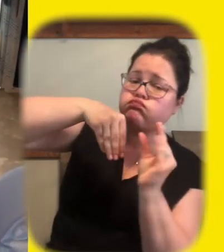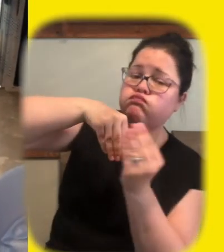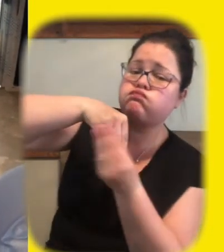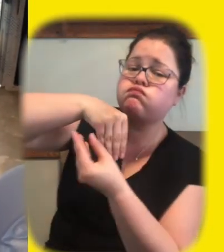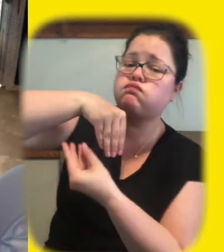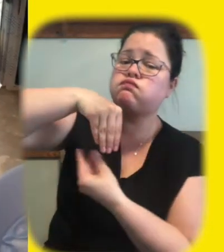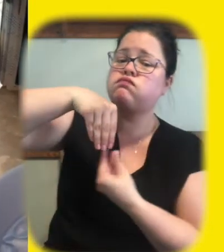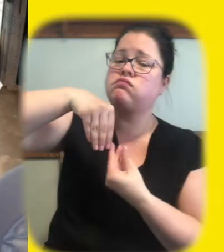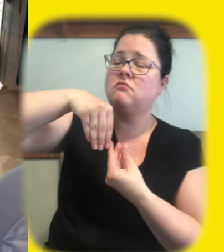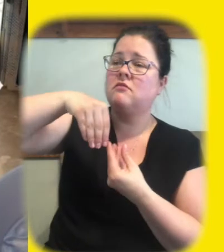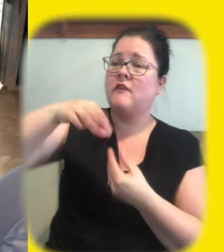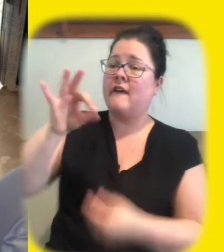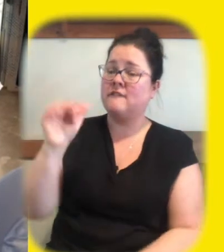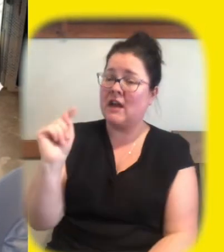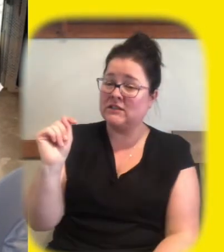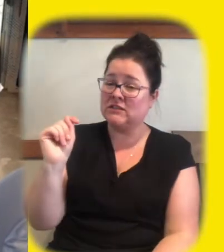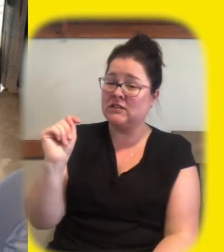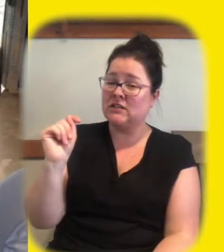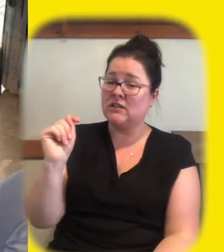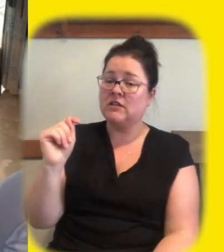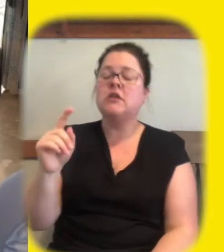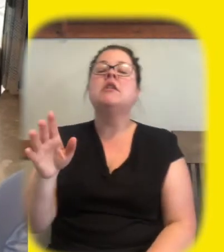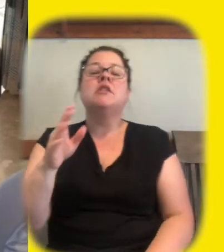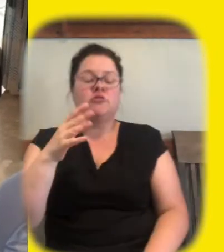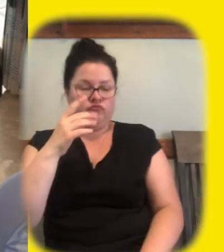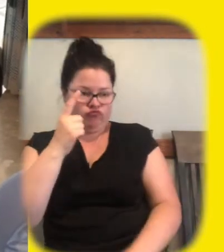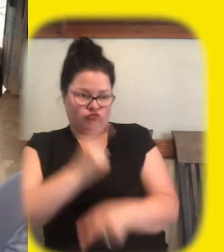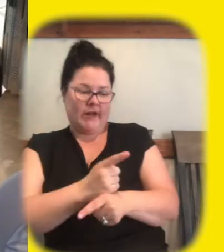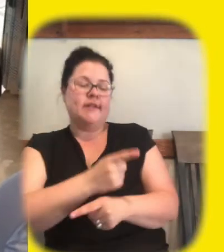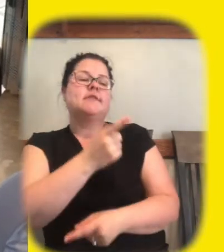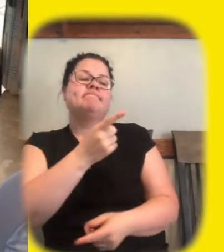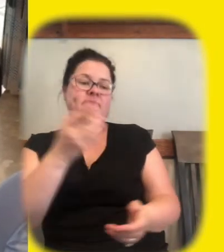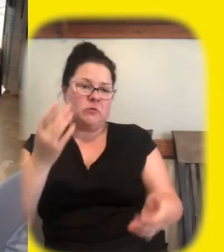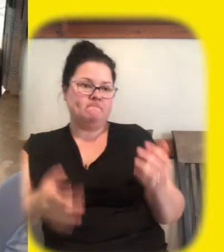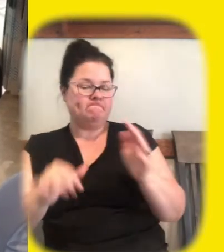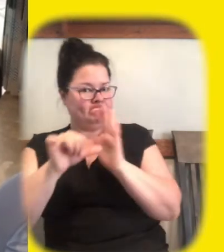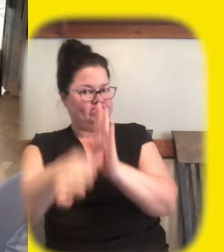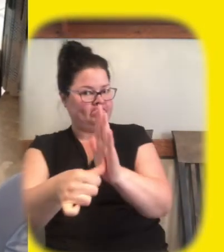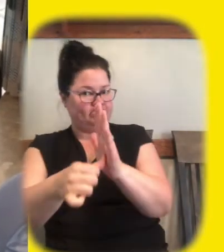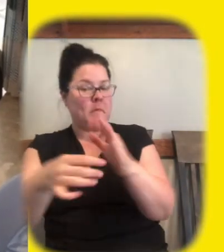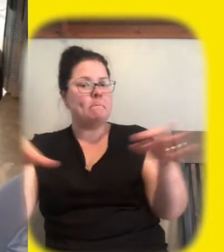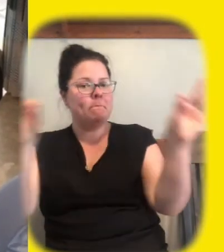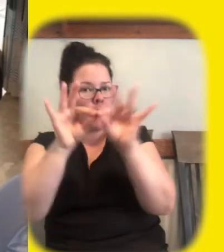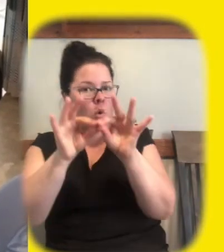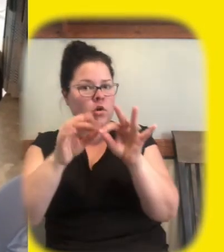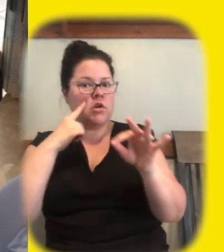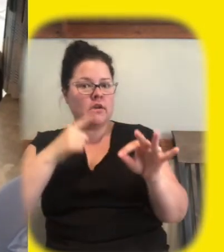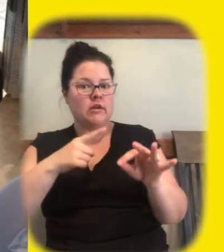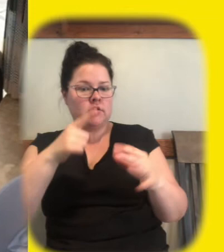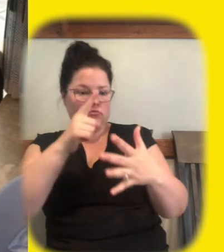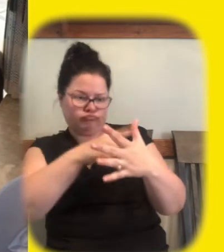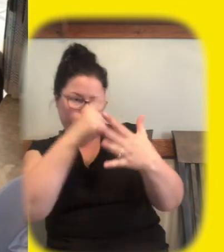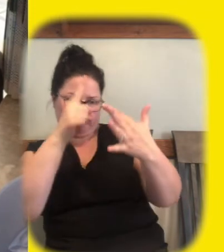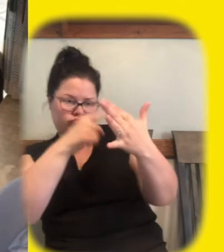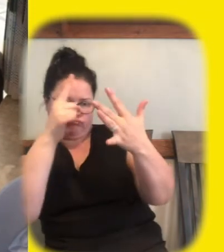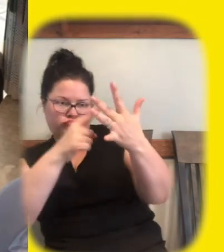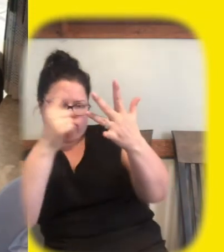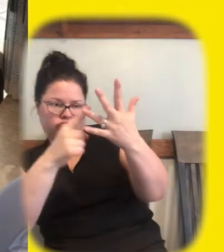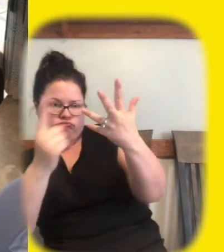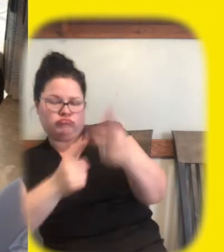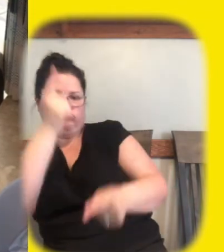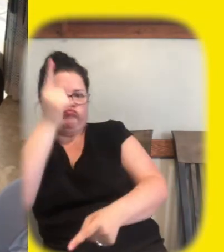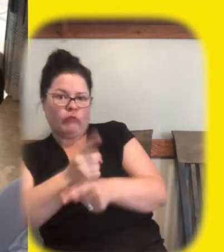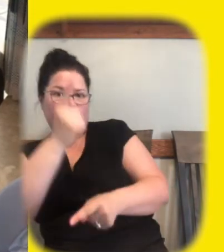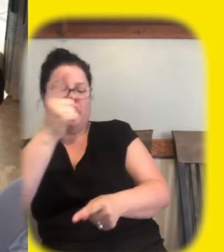so that's a really good reminder to everyone and to us as well that we have to make sure that we have all variables